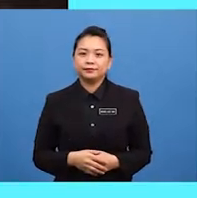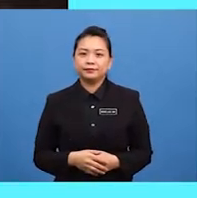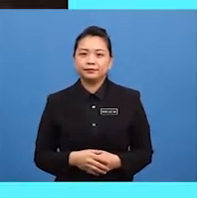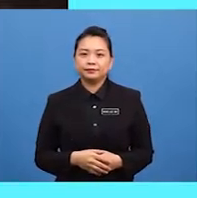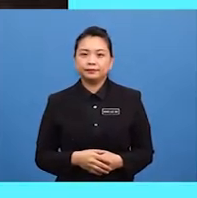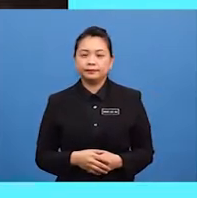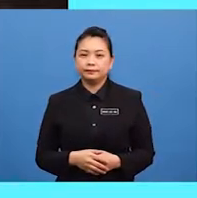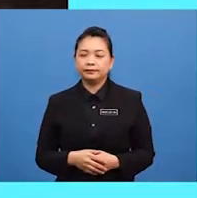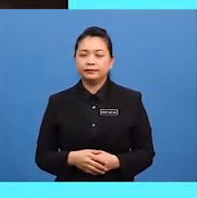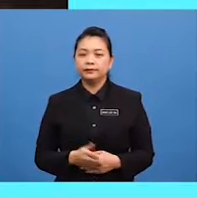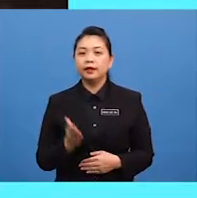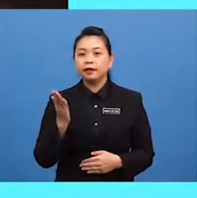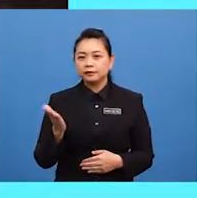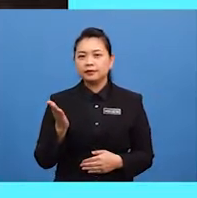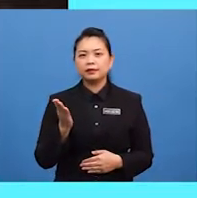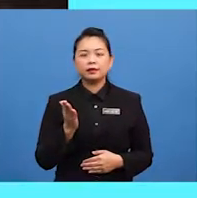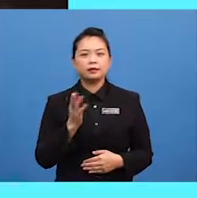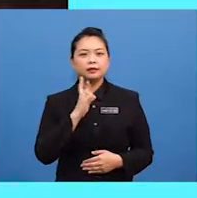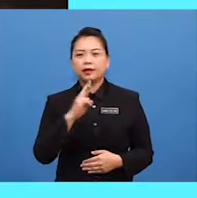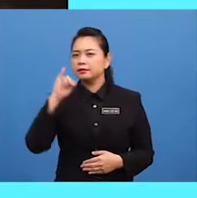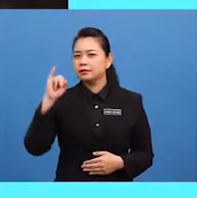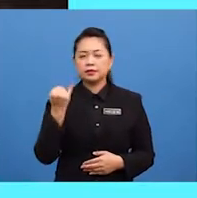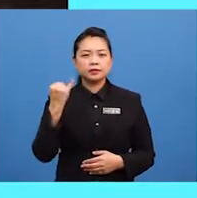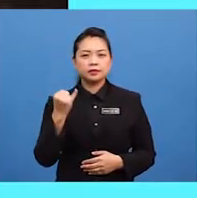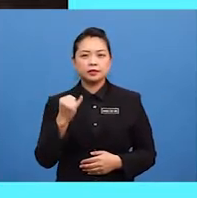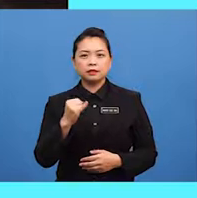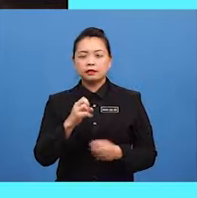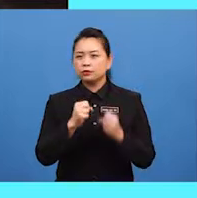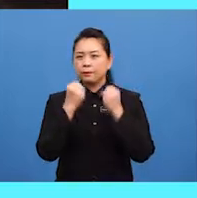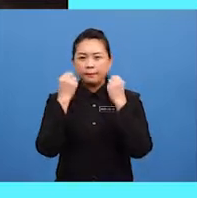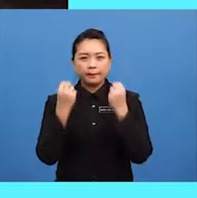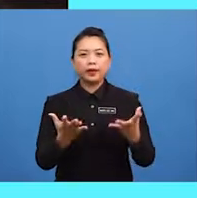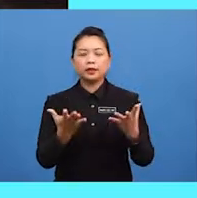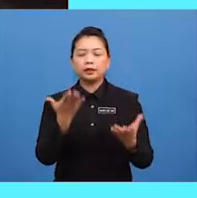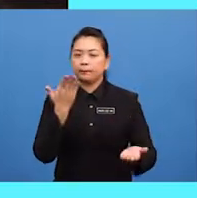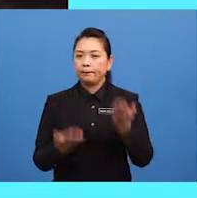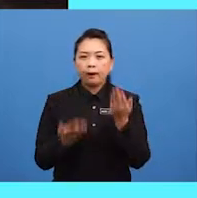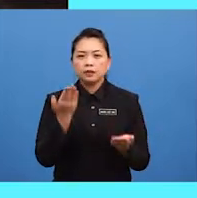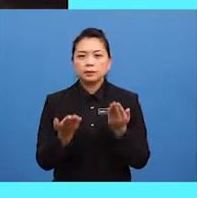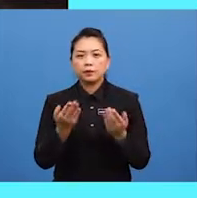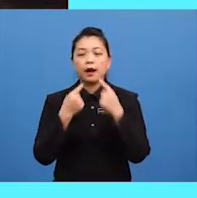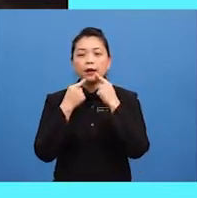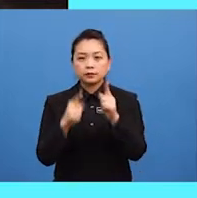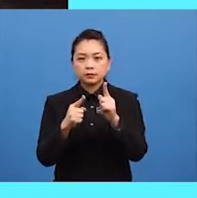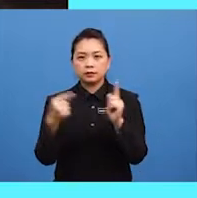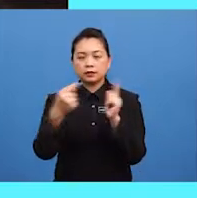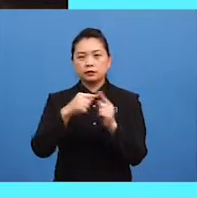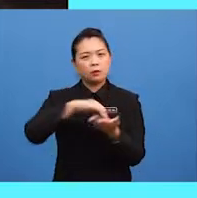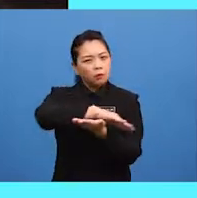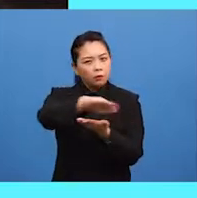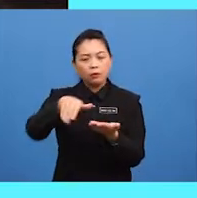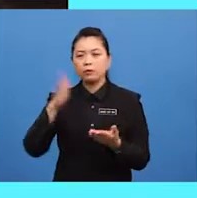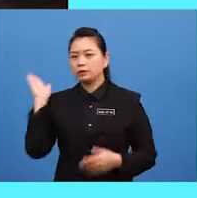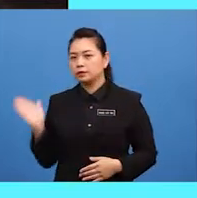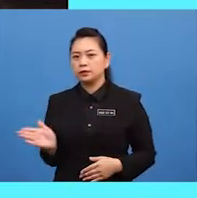there are just so many possible answers to all these questions